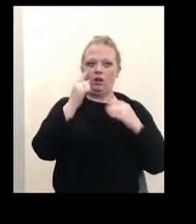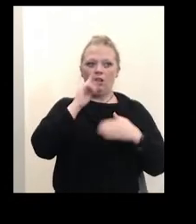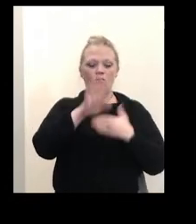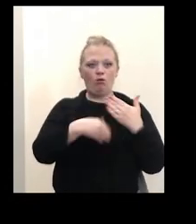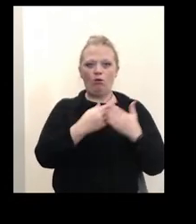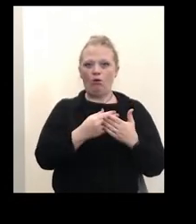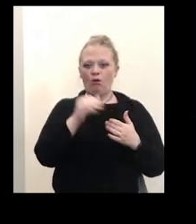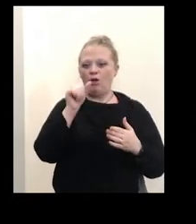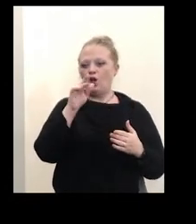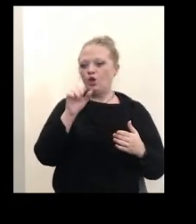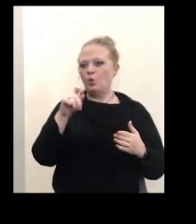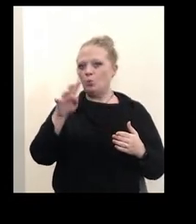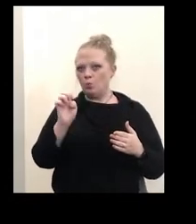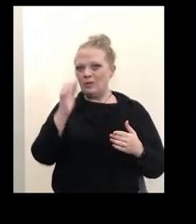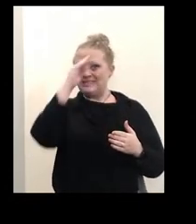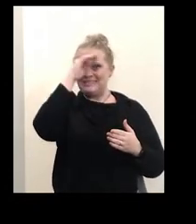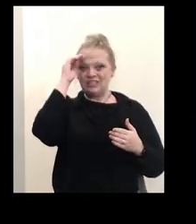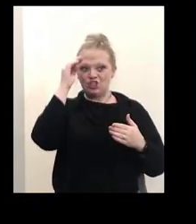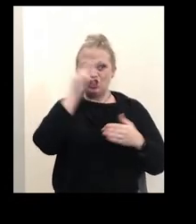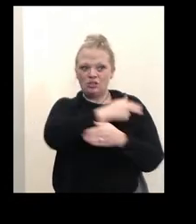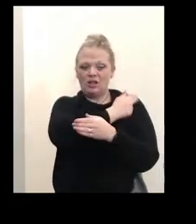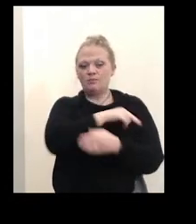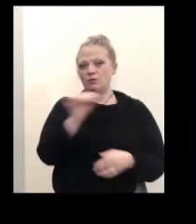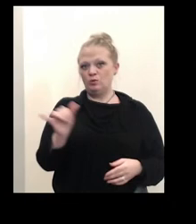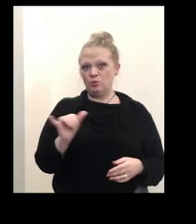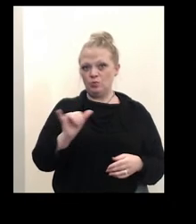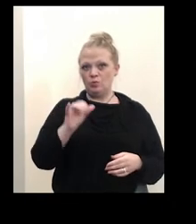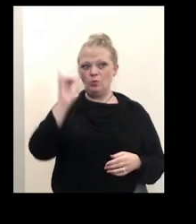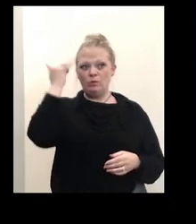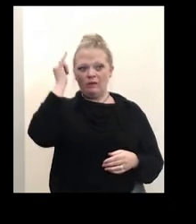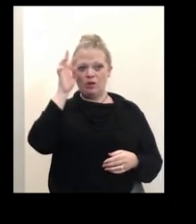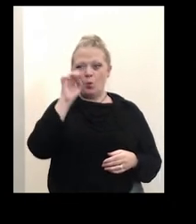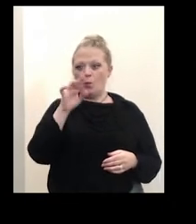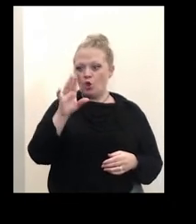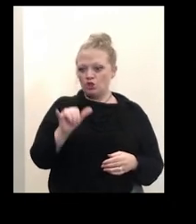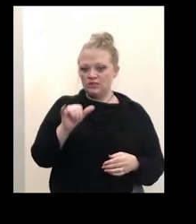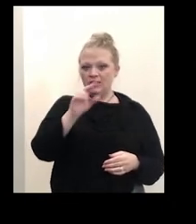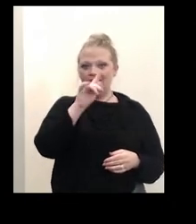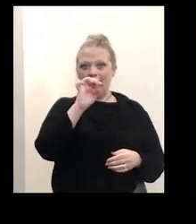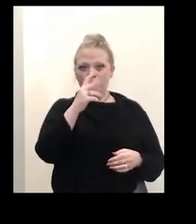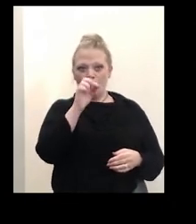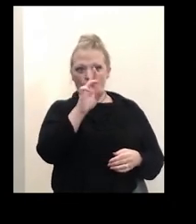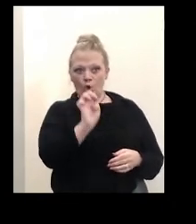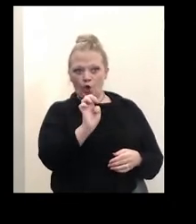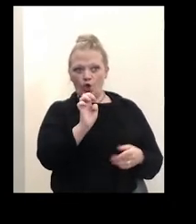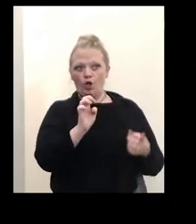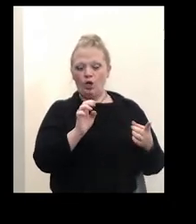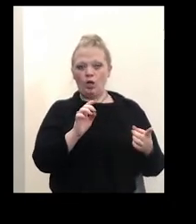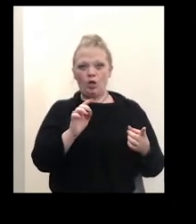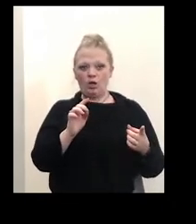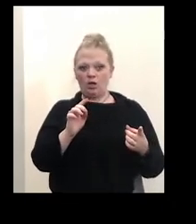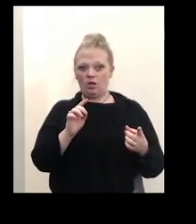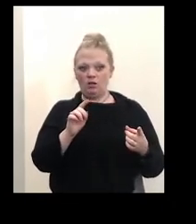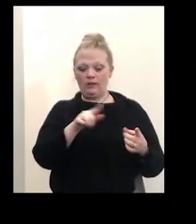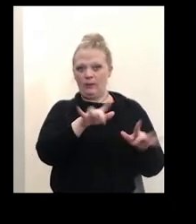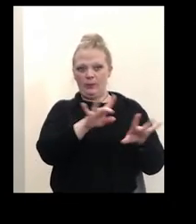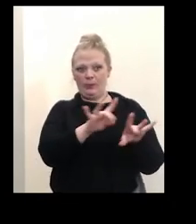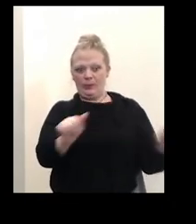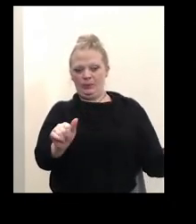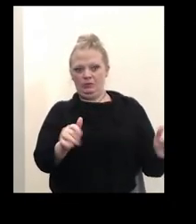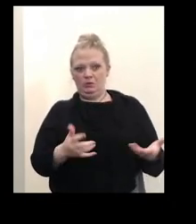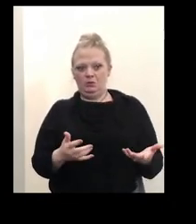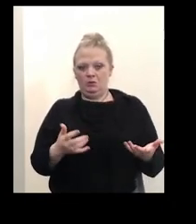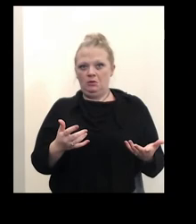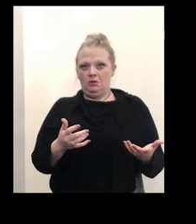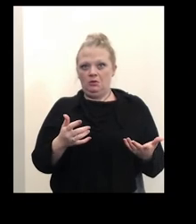believe sisters hospital is as well, but Buffalo Mercy and Kemo Mercy, which, uh, had no bed space now have opened up